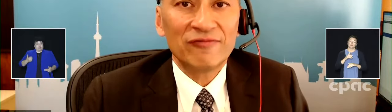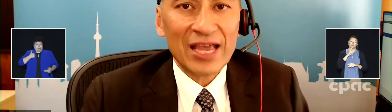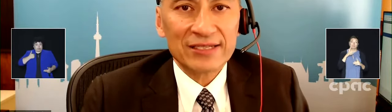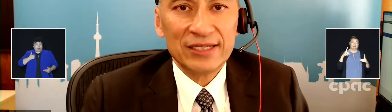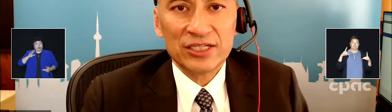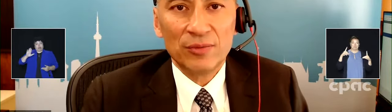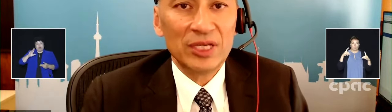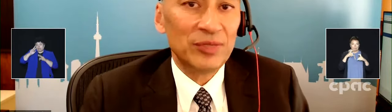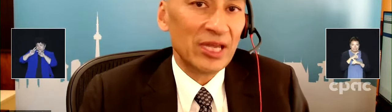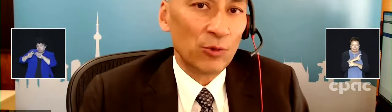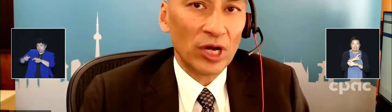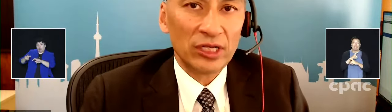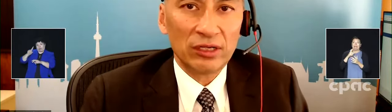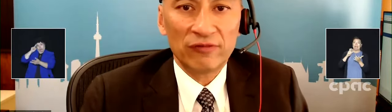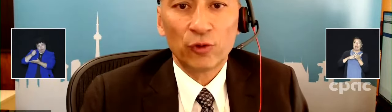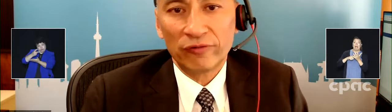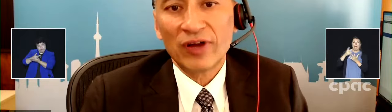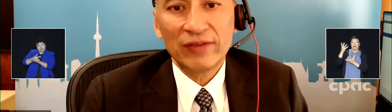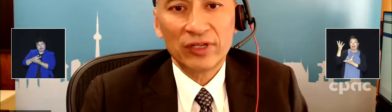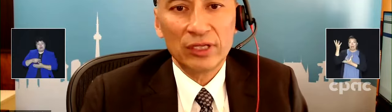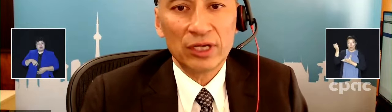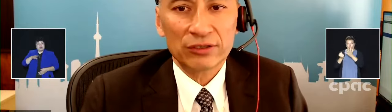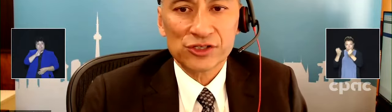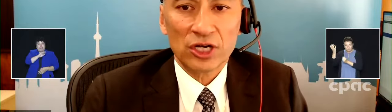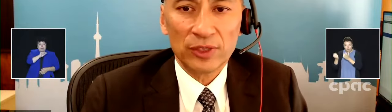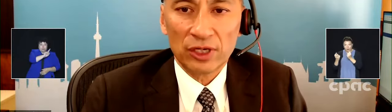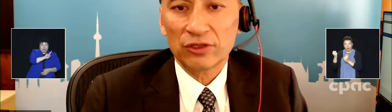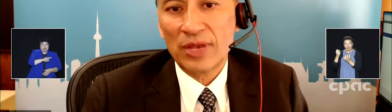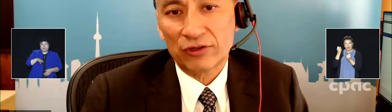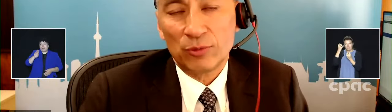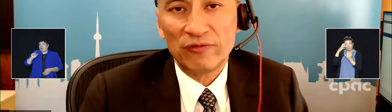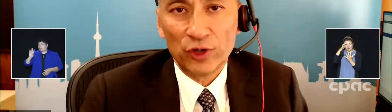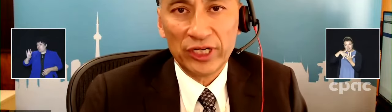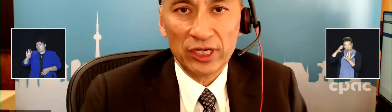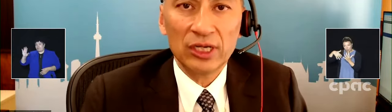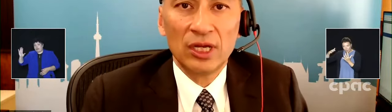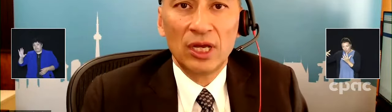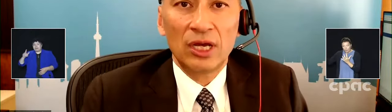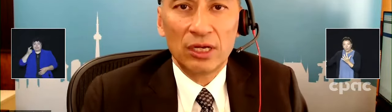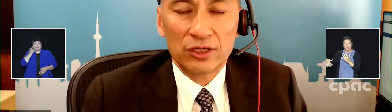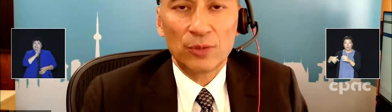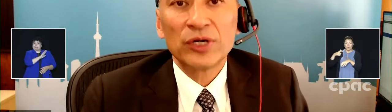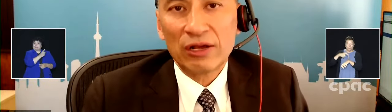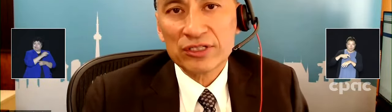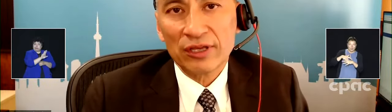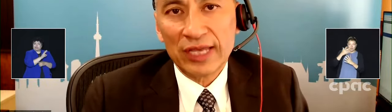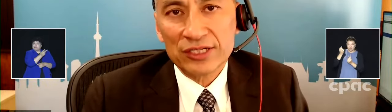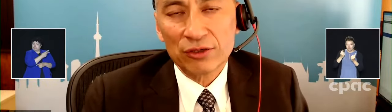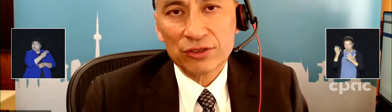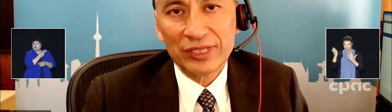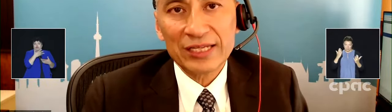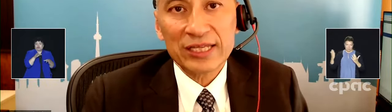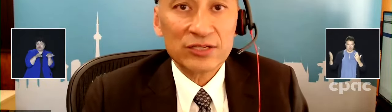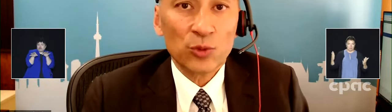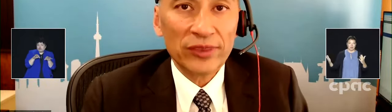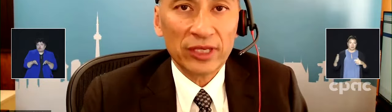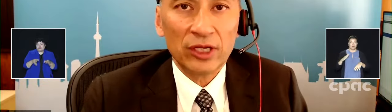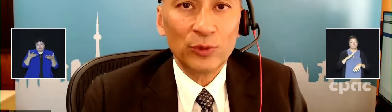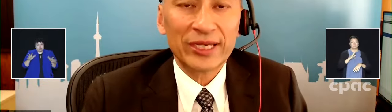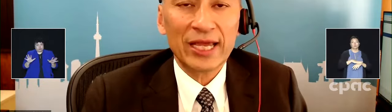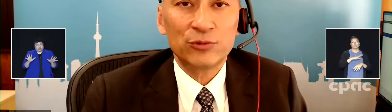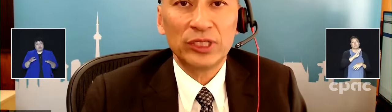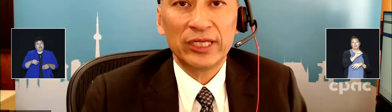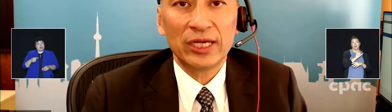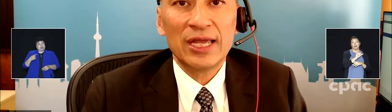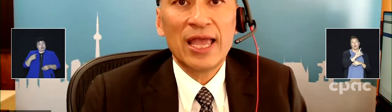bivalent vaccines of B8.1 and 4.5 and Dr. Sharma and Dr. Bhaktyomavridi are pronounced on that. So that's one